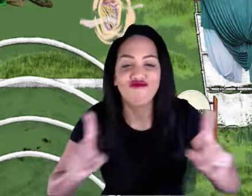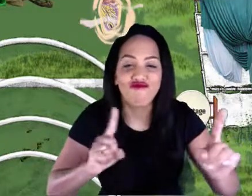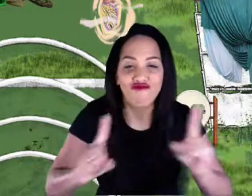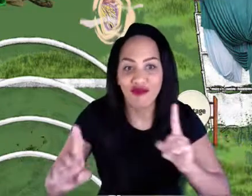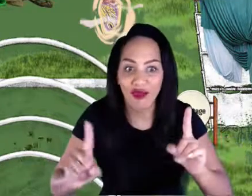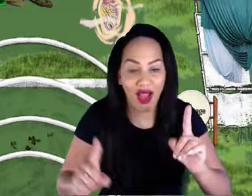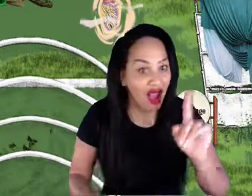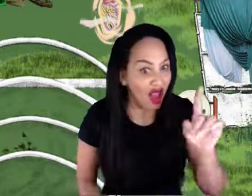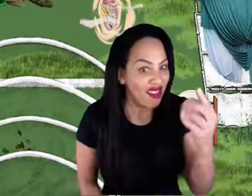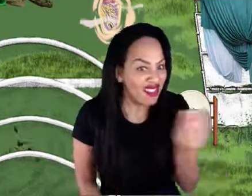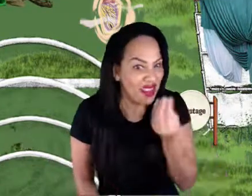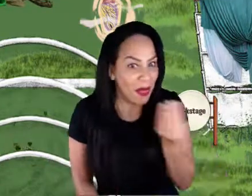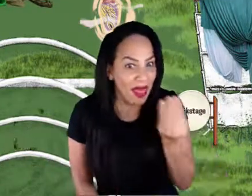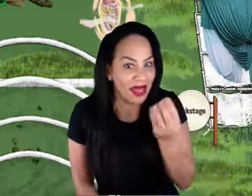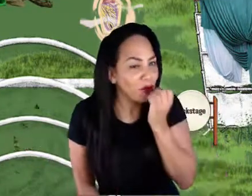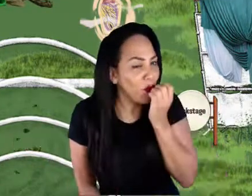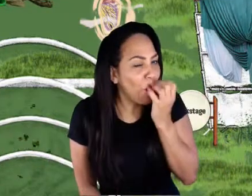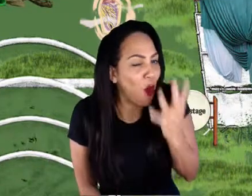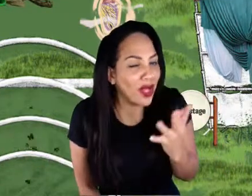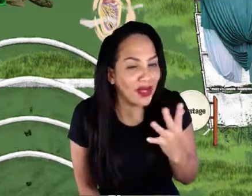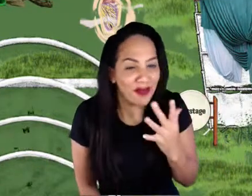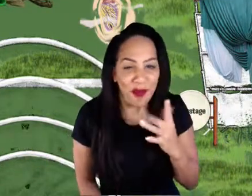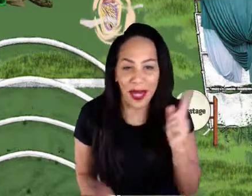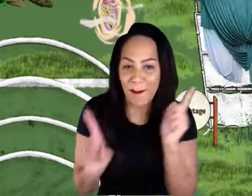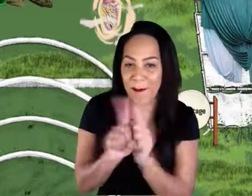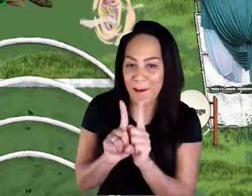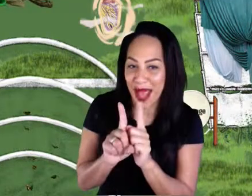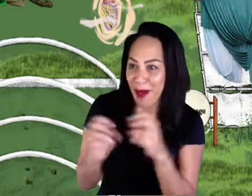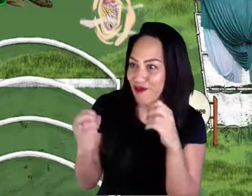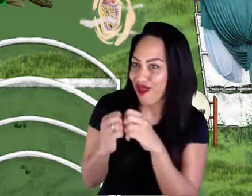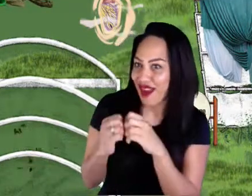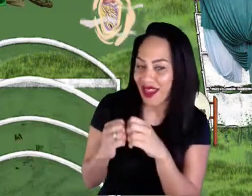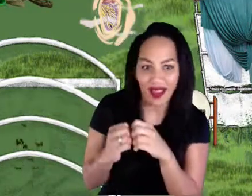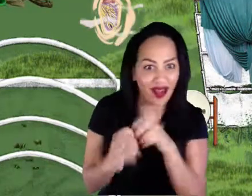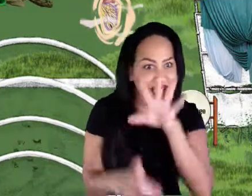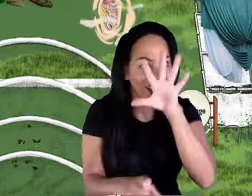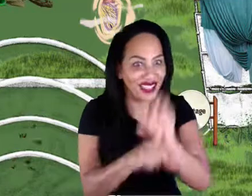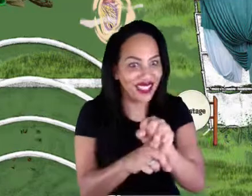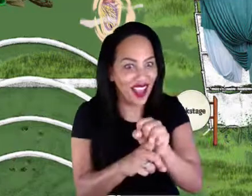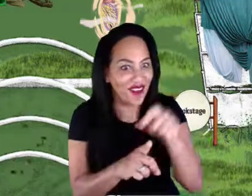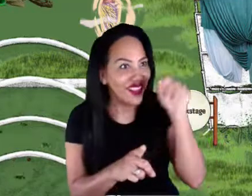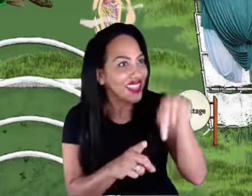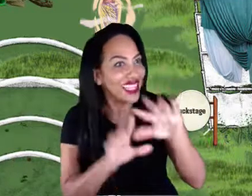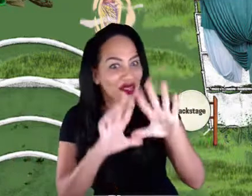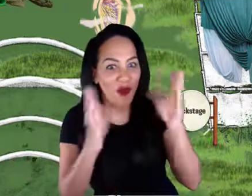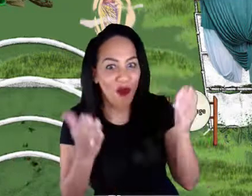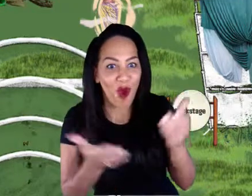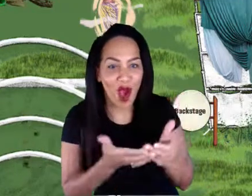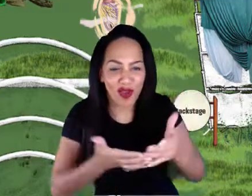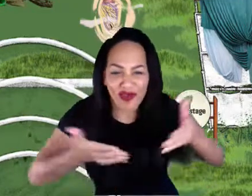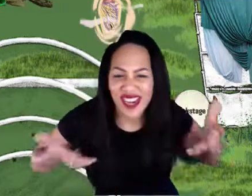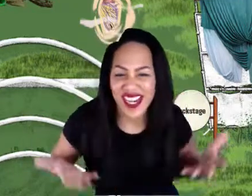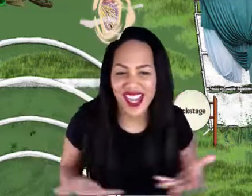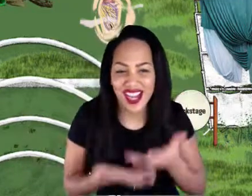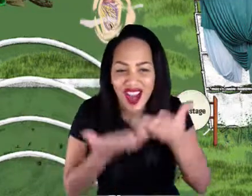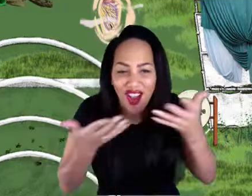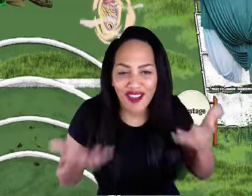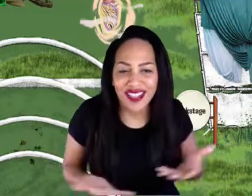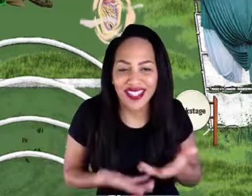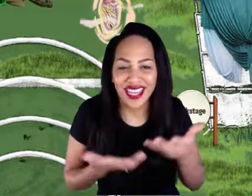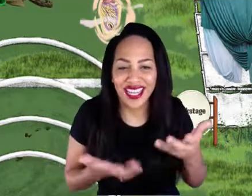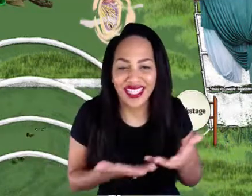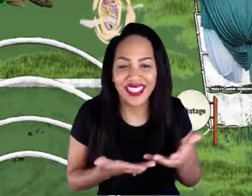and discovered this world was just how much it encourages play. And as a human, I'm really interested in